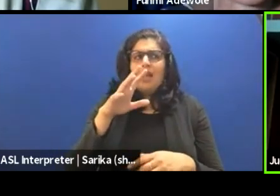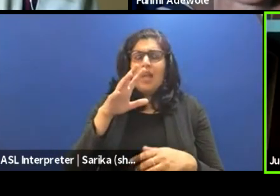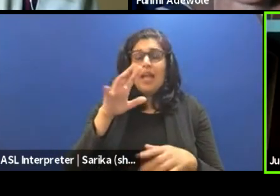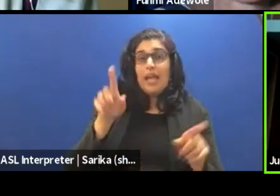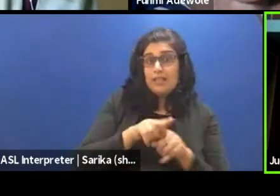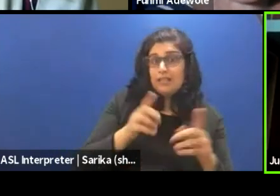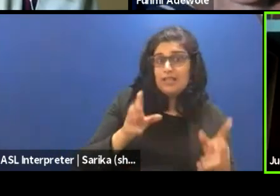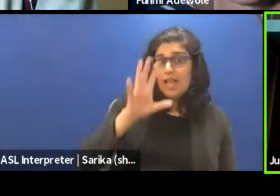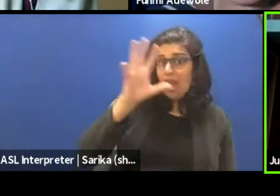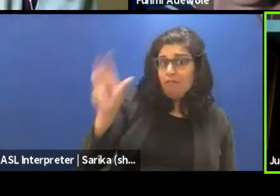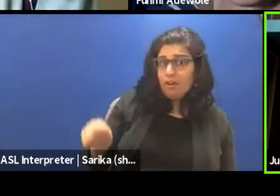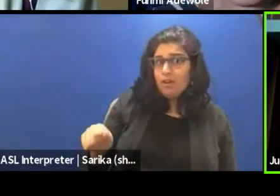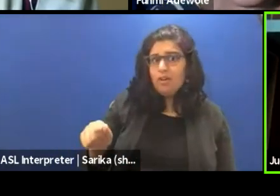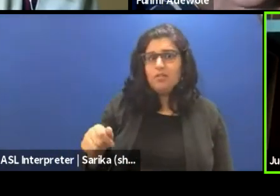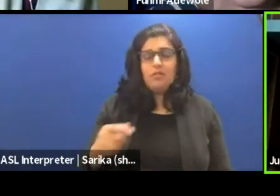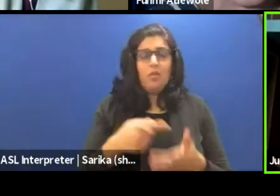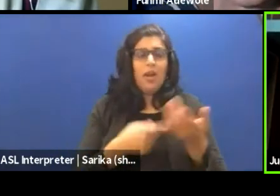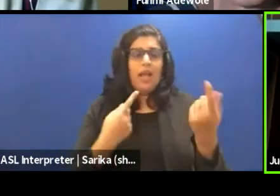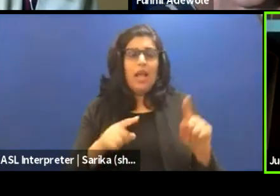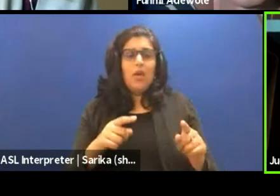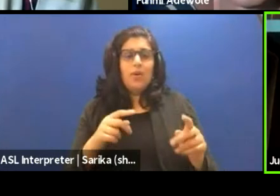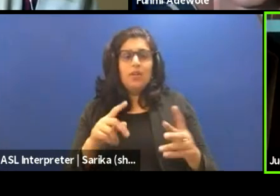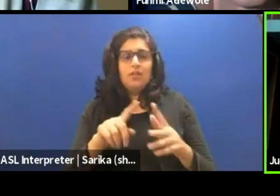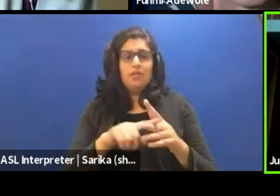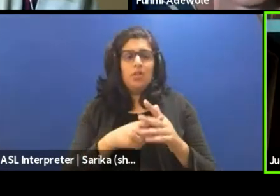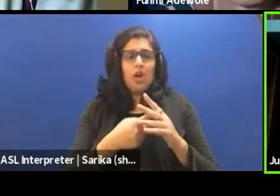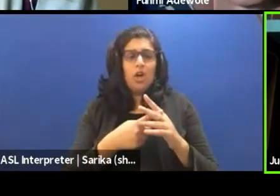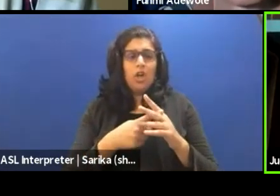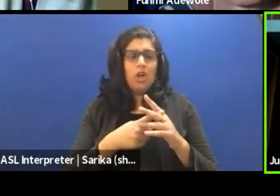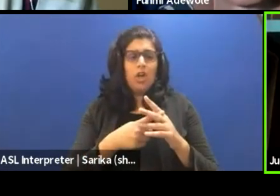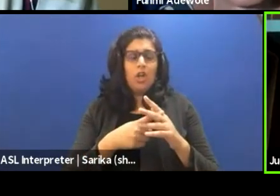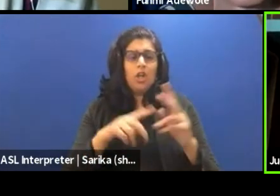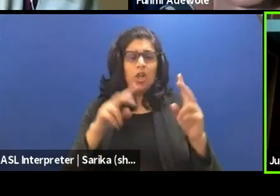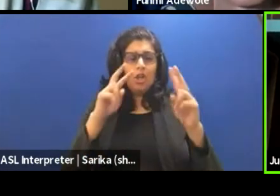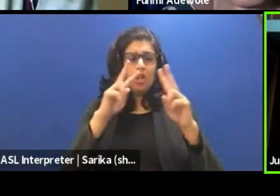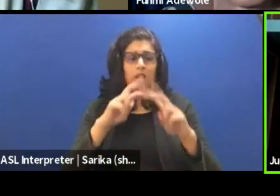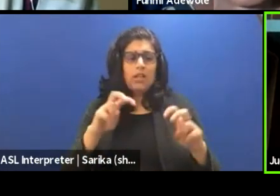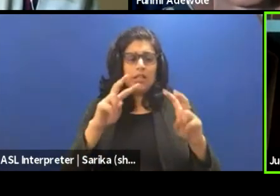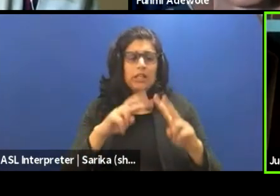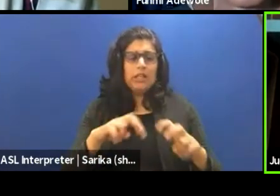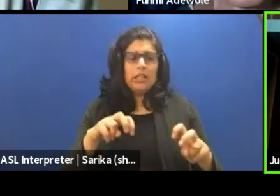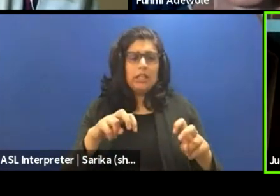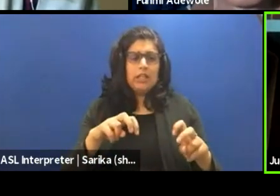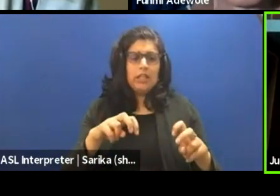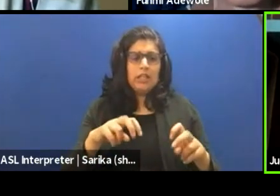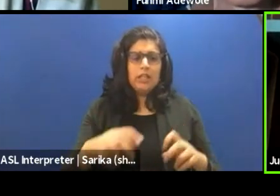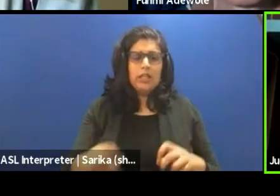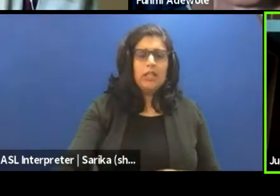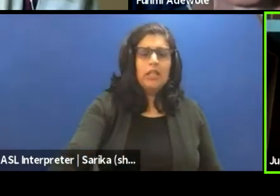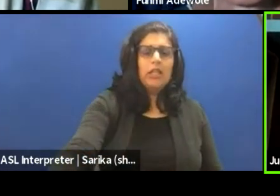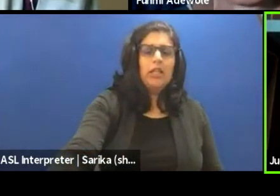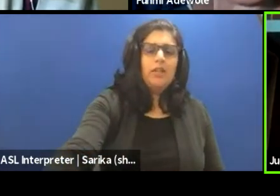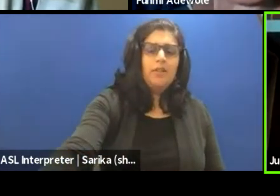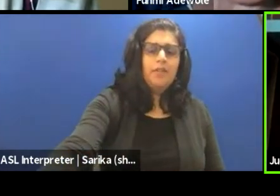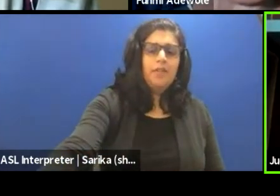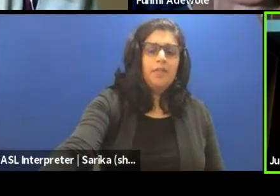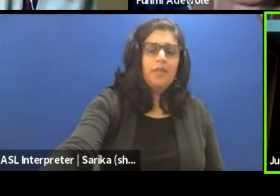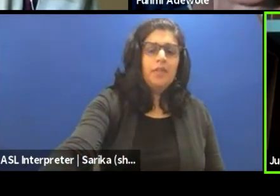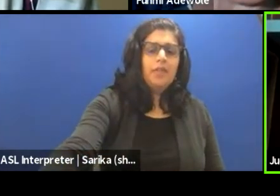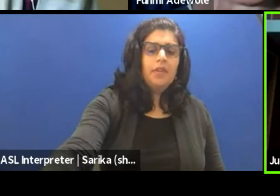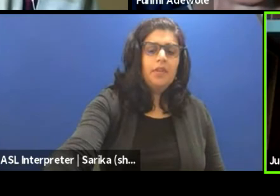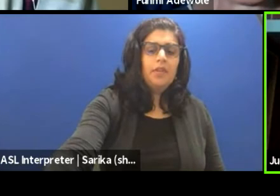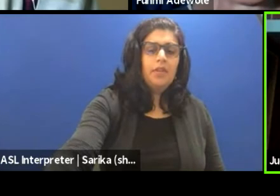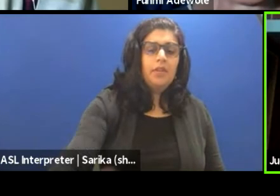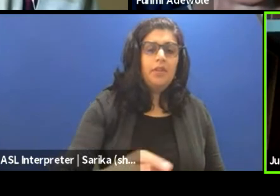And what happened to us was that we started looking at what was of us as inferior. And we started looking at